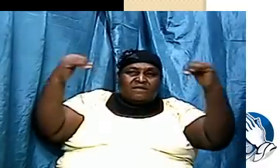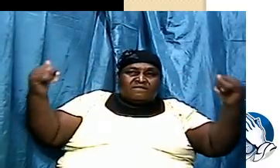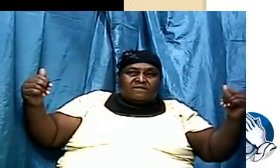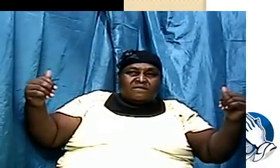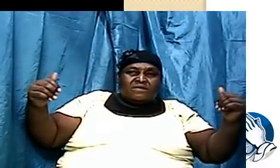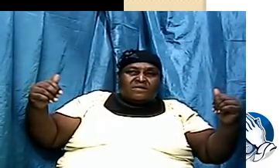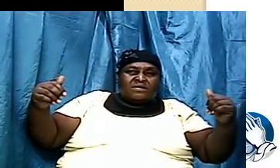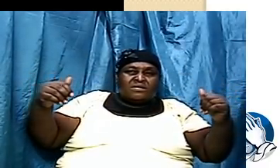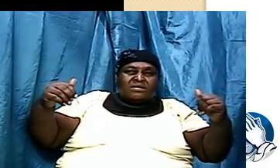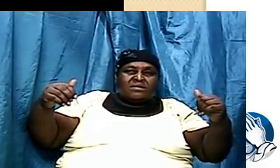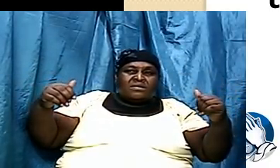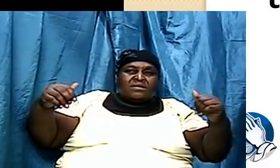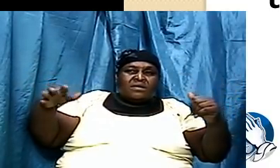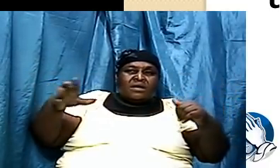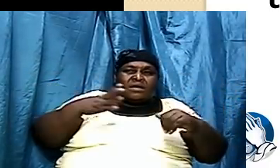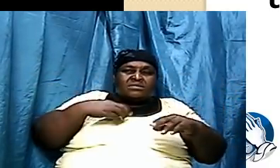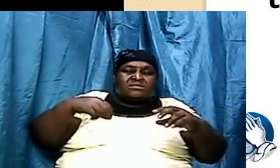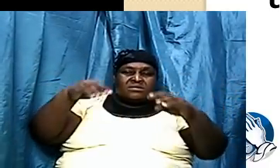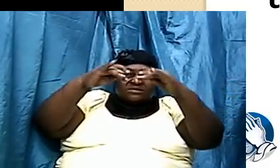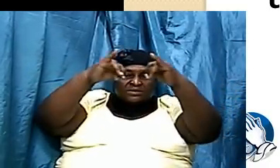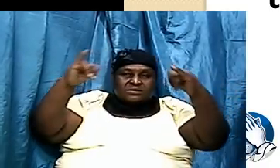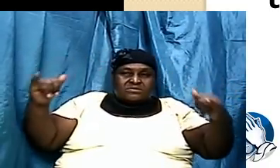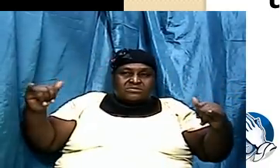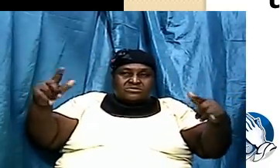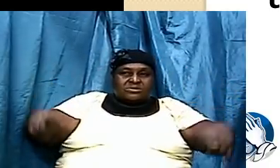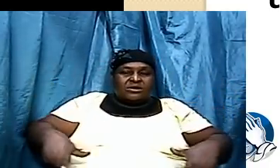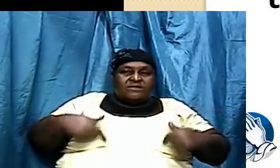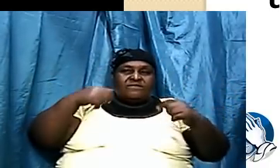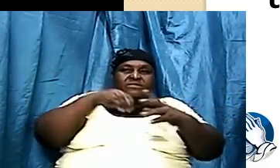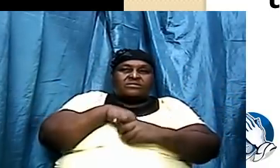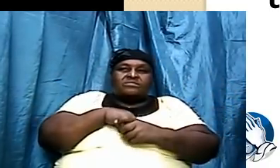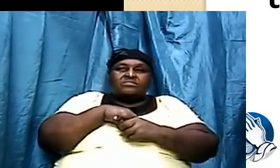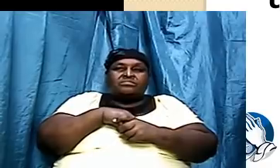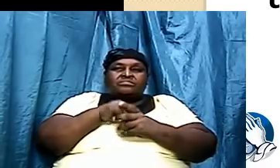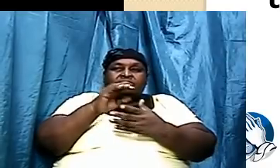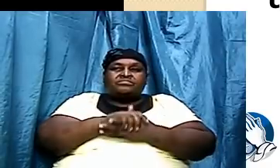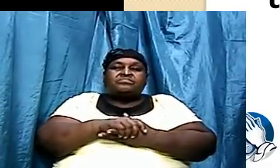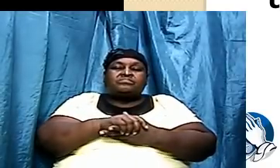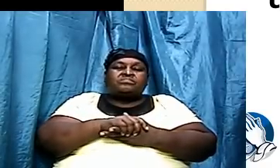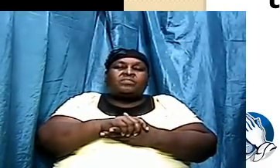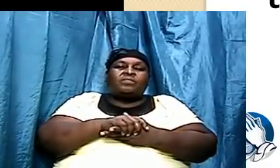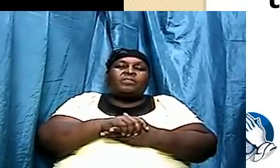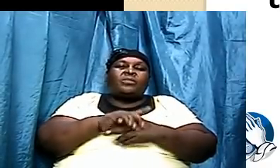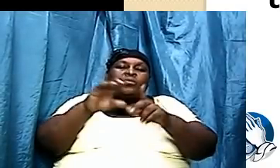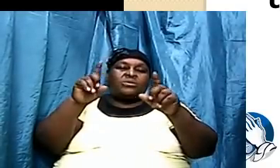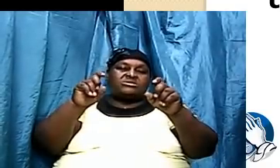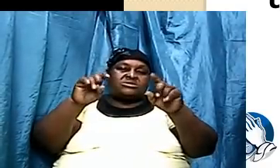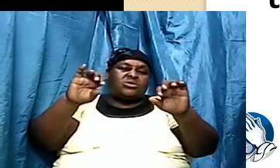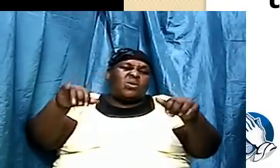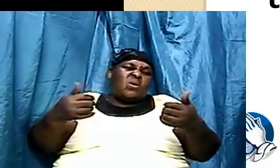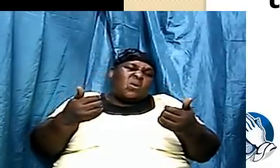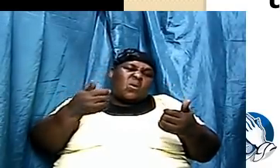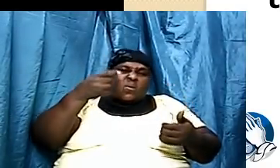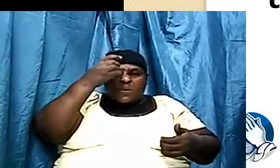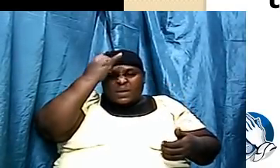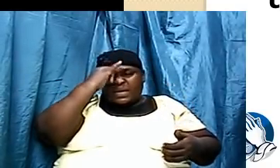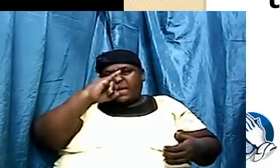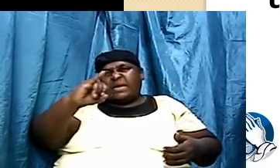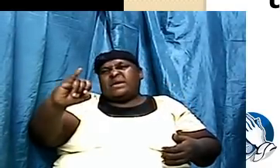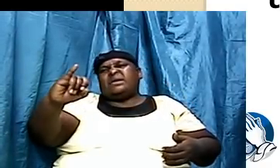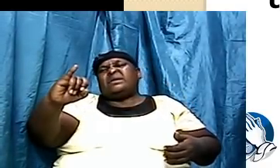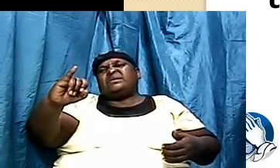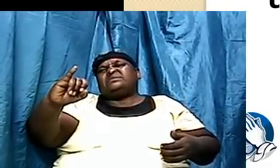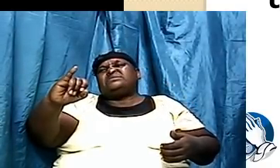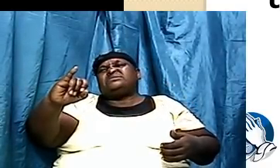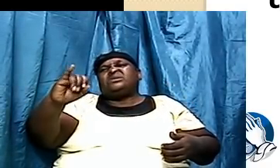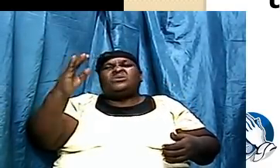Praise God. Now, I have a question to ask. How could Isaiah possibly know that the earth's shape